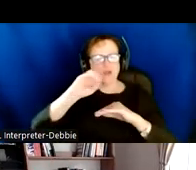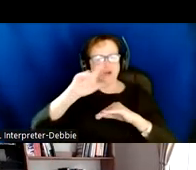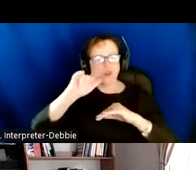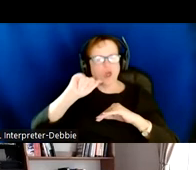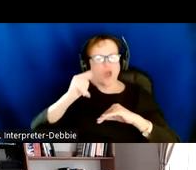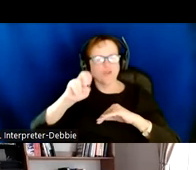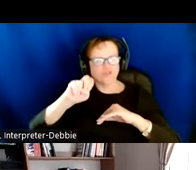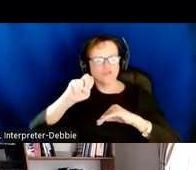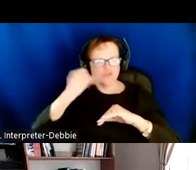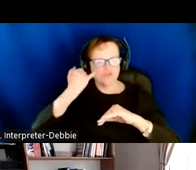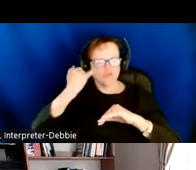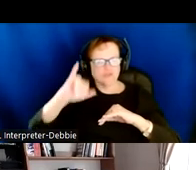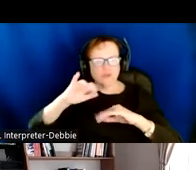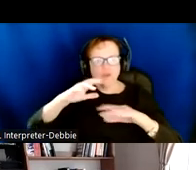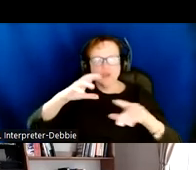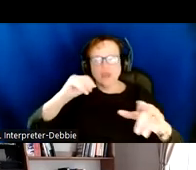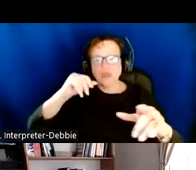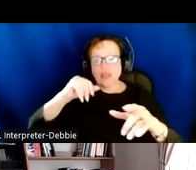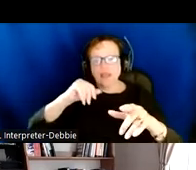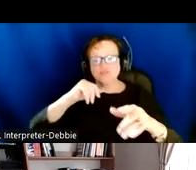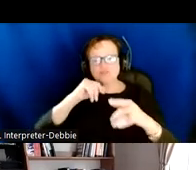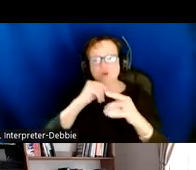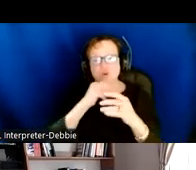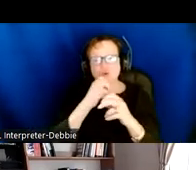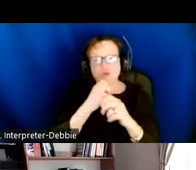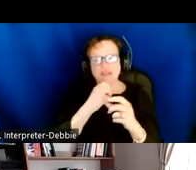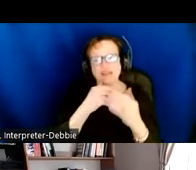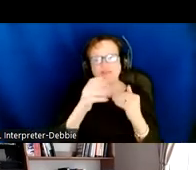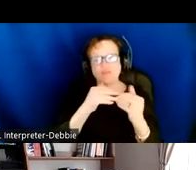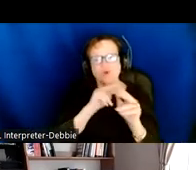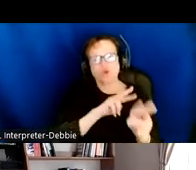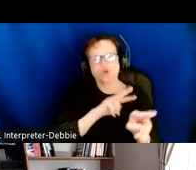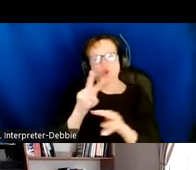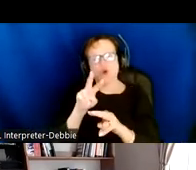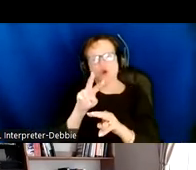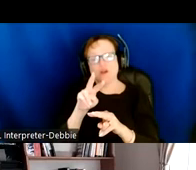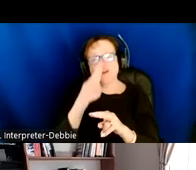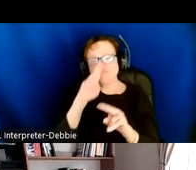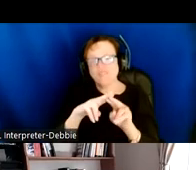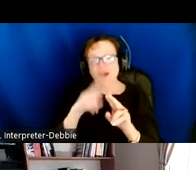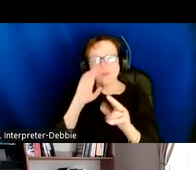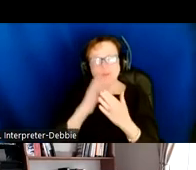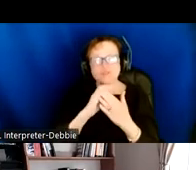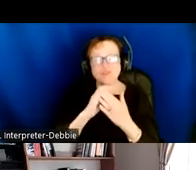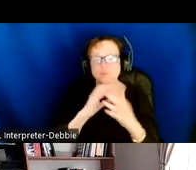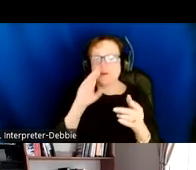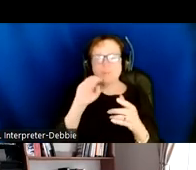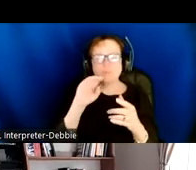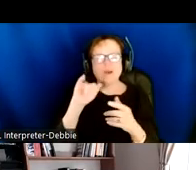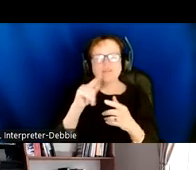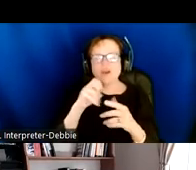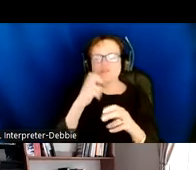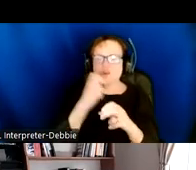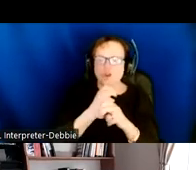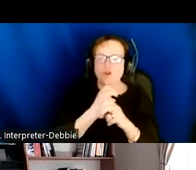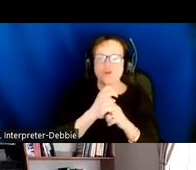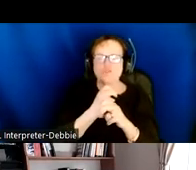make of that. So the machine learning results are sometimes very amusing, but rarely are they actually useful. So montages are something that currently trip image up.